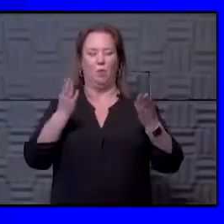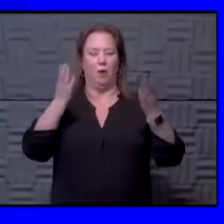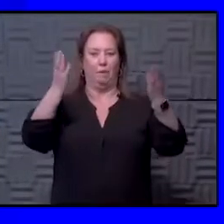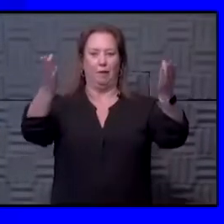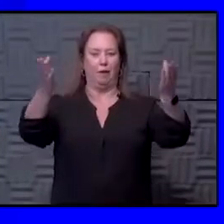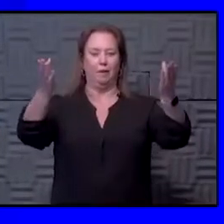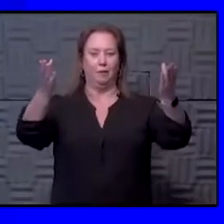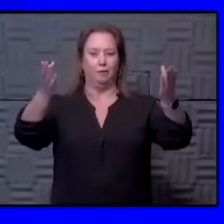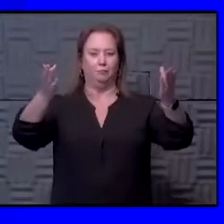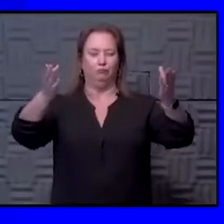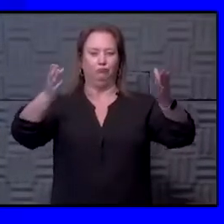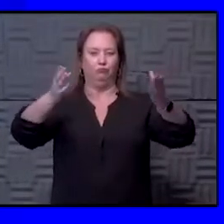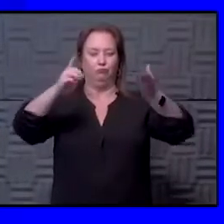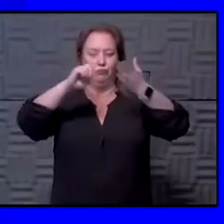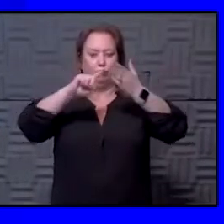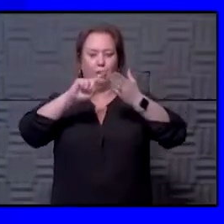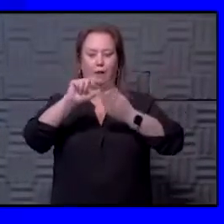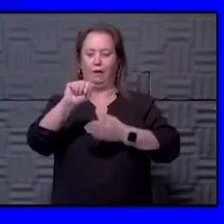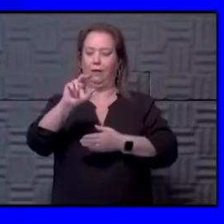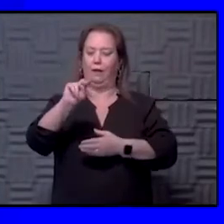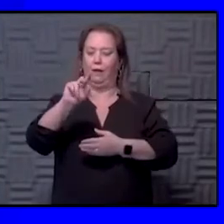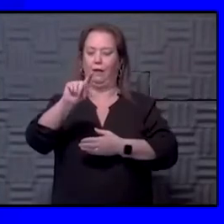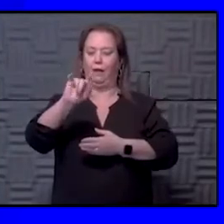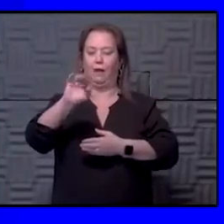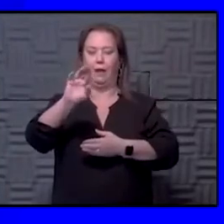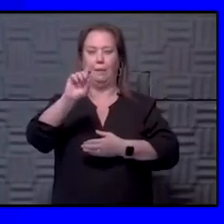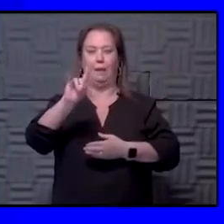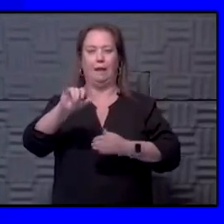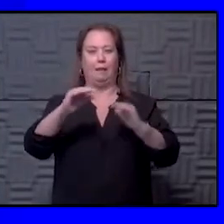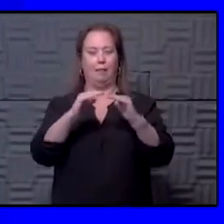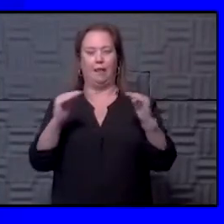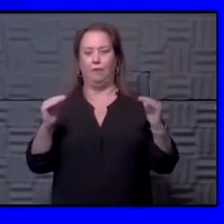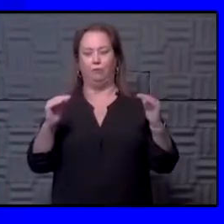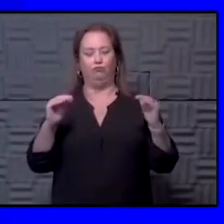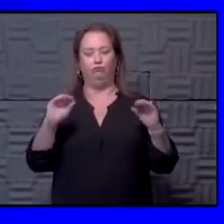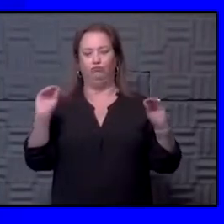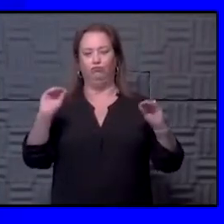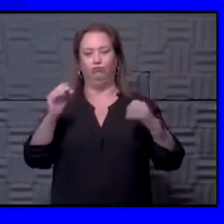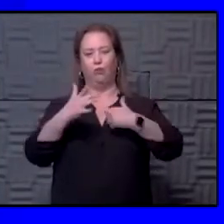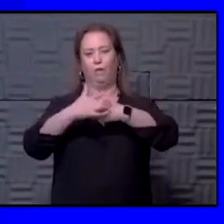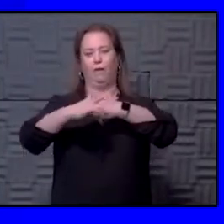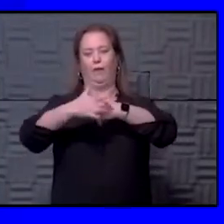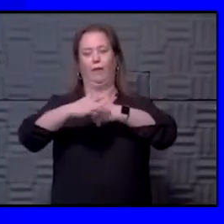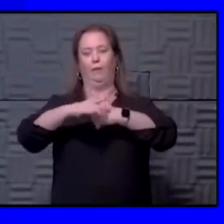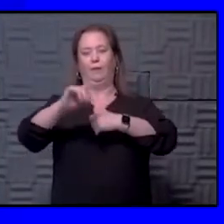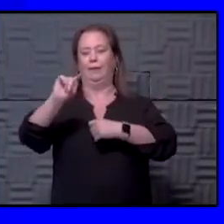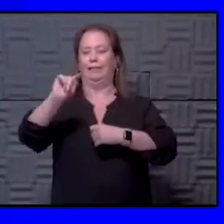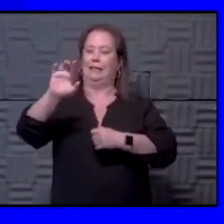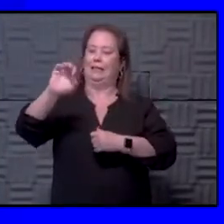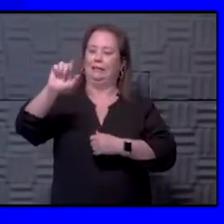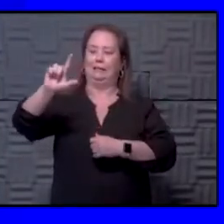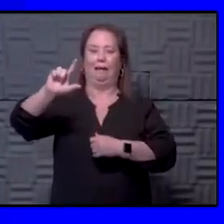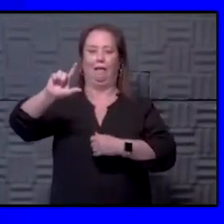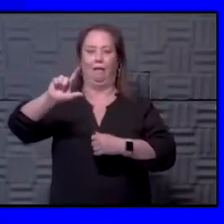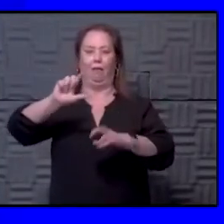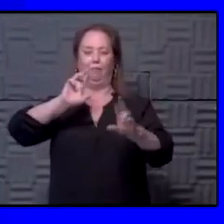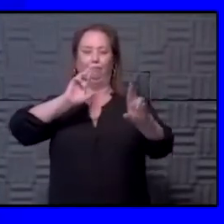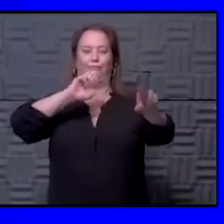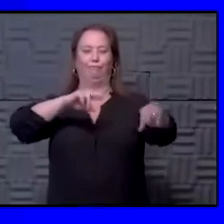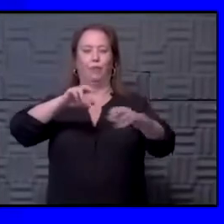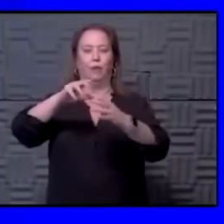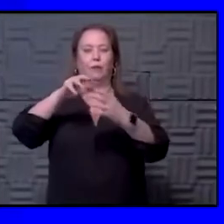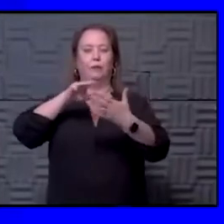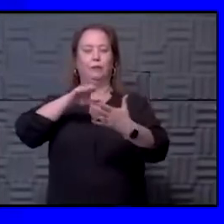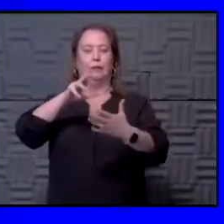to check antibody levels or anything like that. And again, there's no commercially available T-cell immune assay either. So